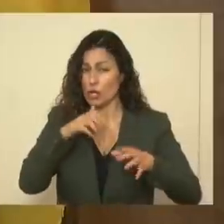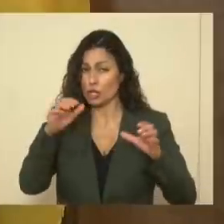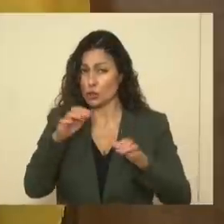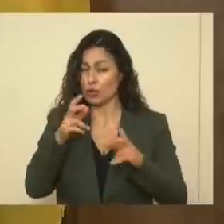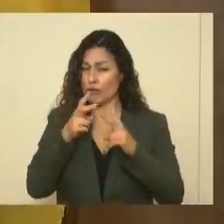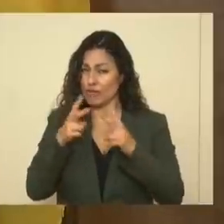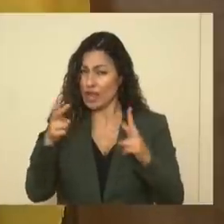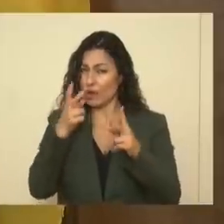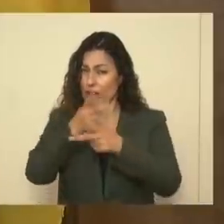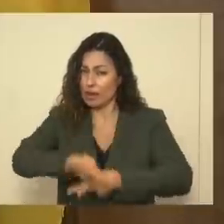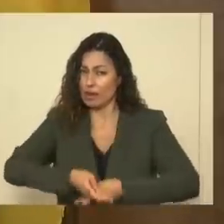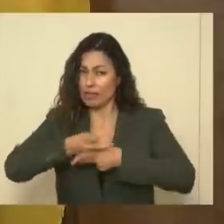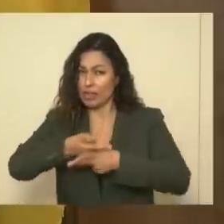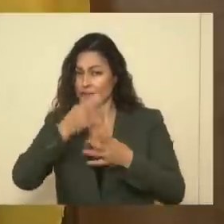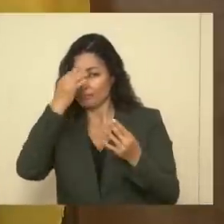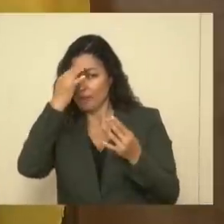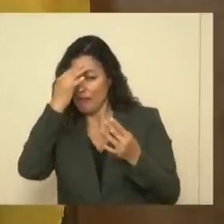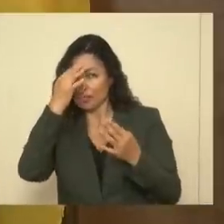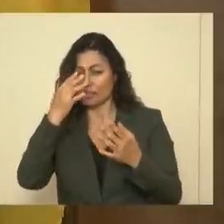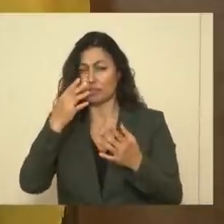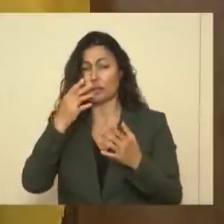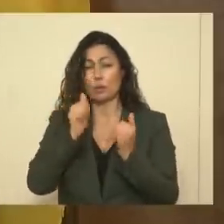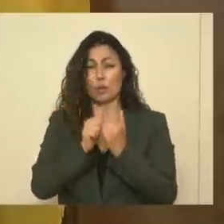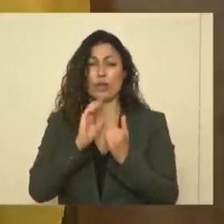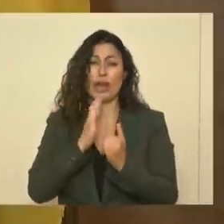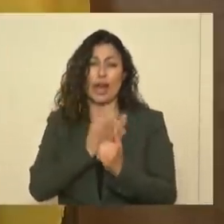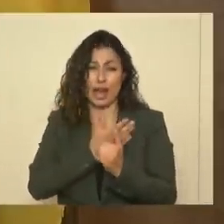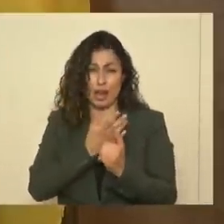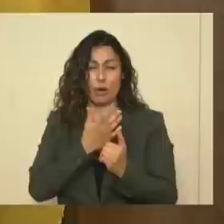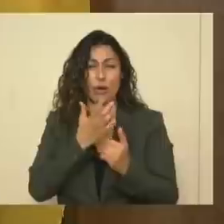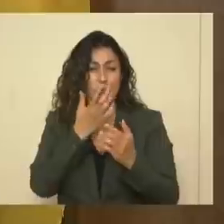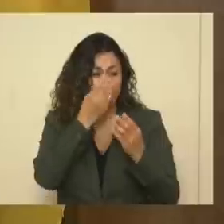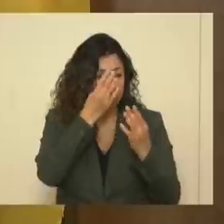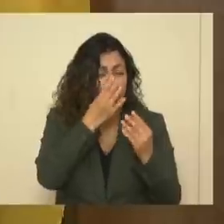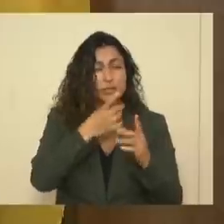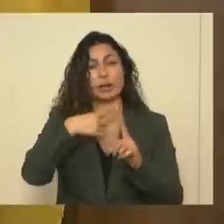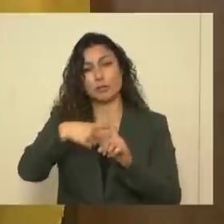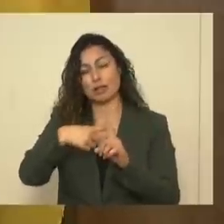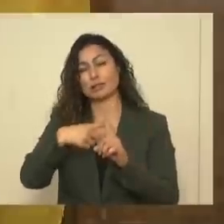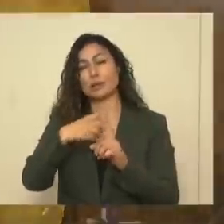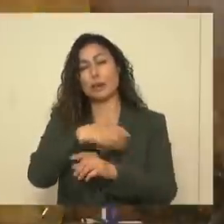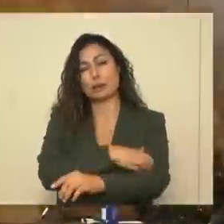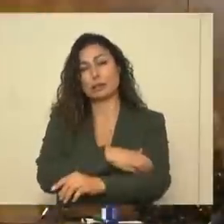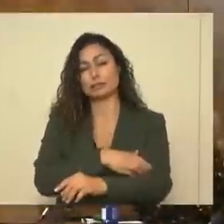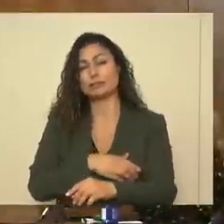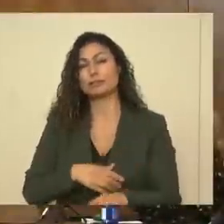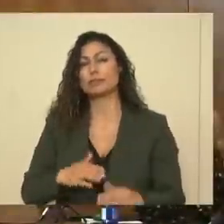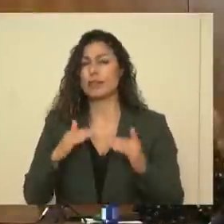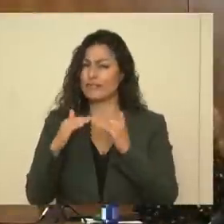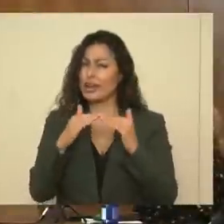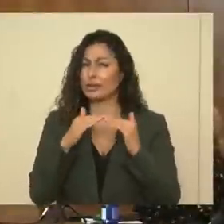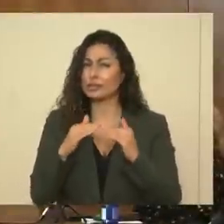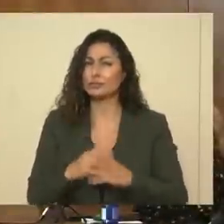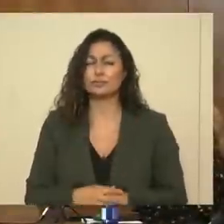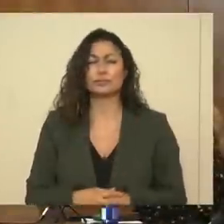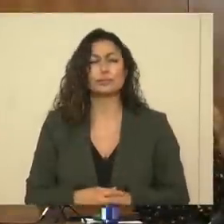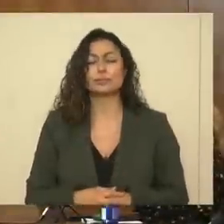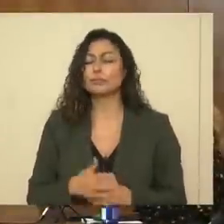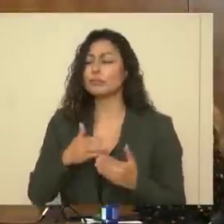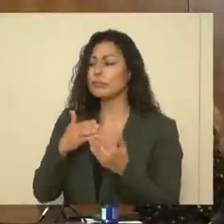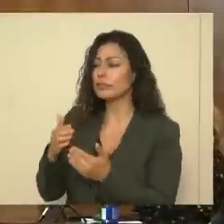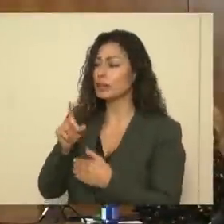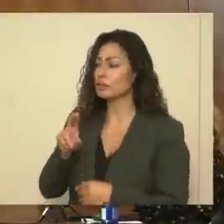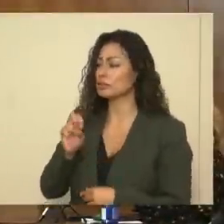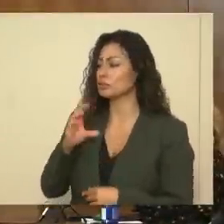thoughtfully based on the powers that we have, and we'll do it fairly. Dr. Skrace. Thank you, Governor.